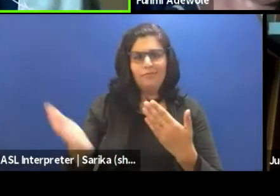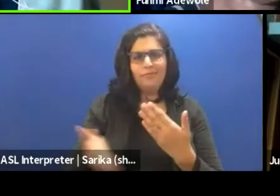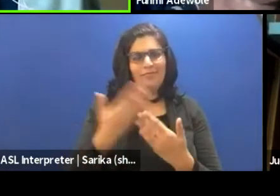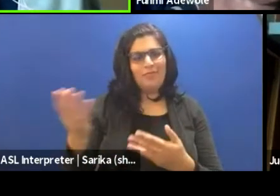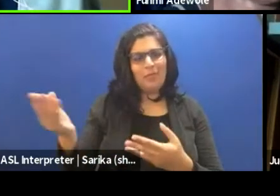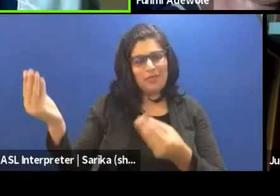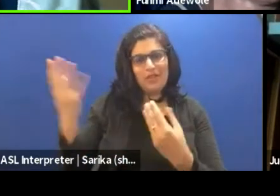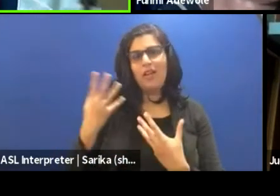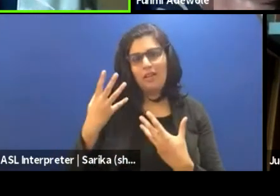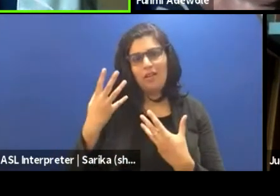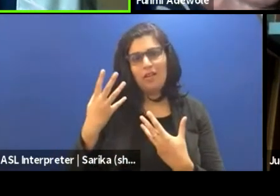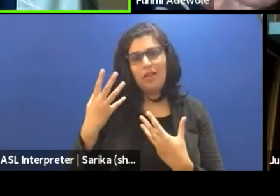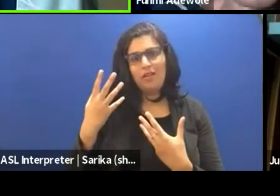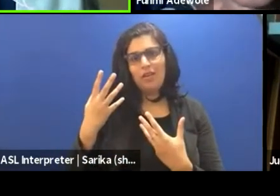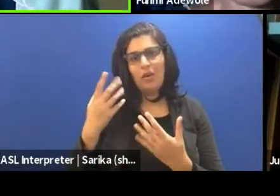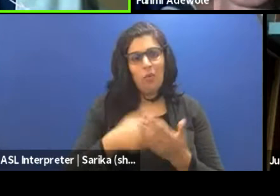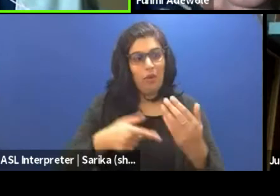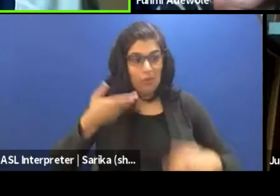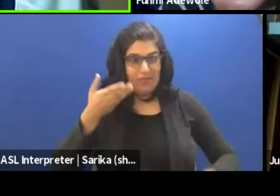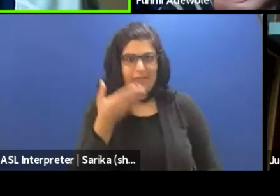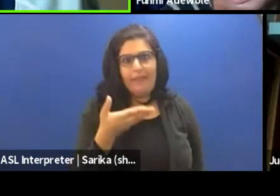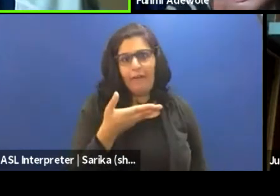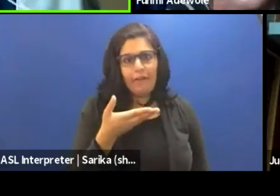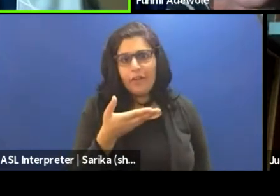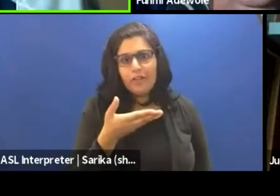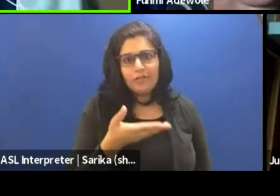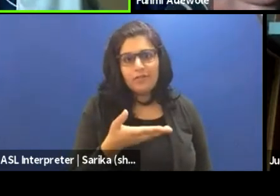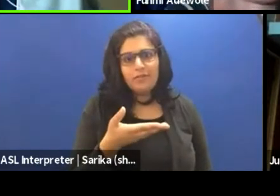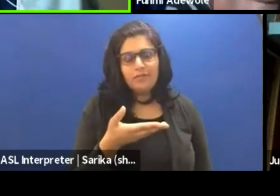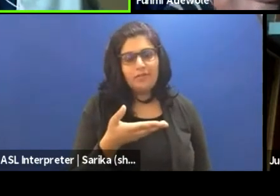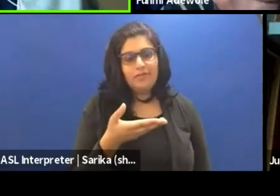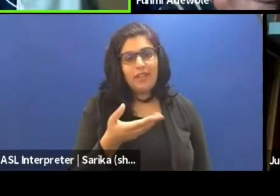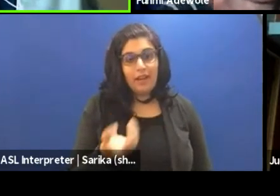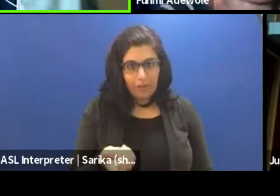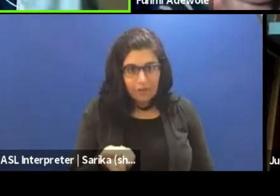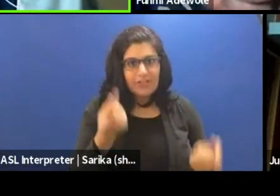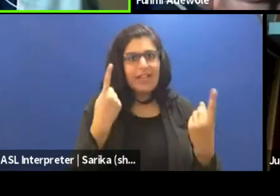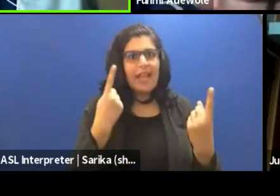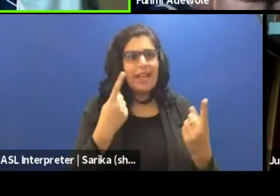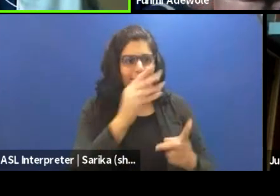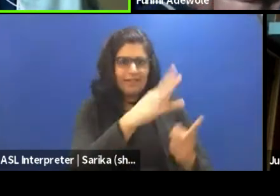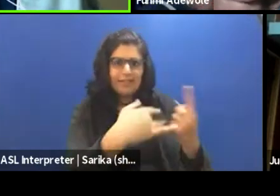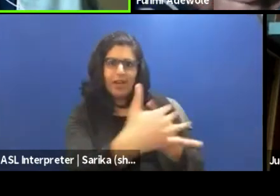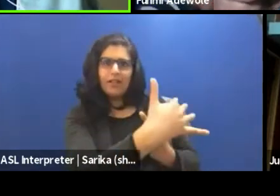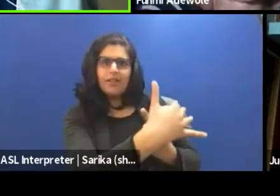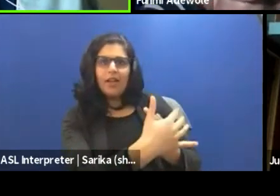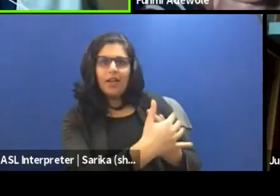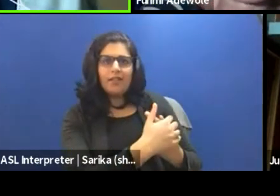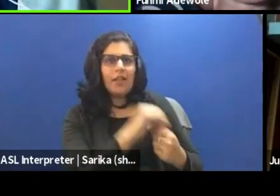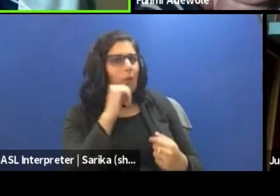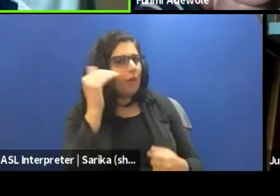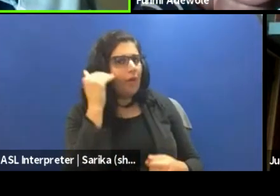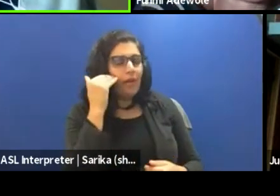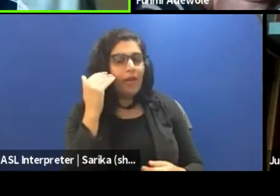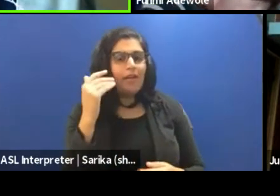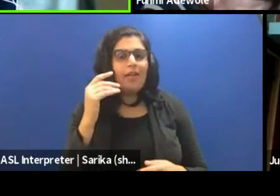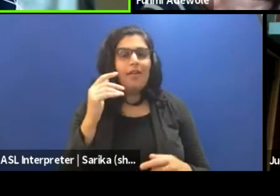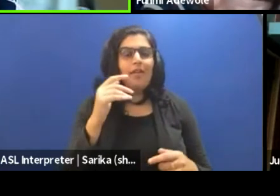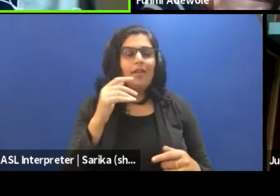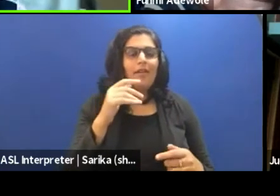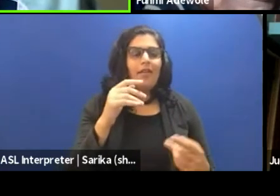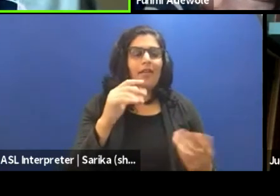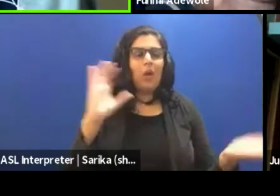us of what already existed. And it was just a matter of understanding as opposed to pick and choose